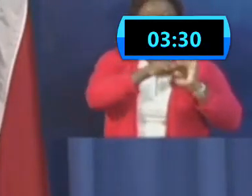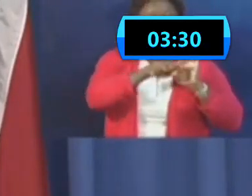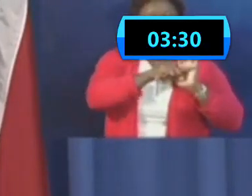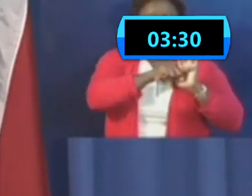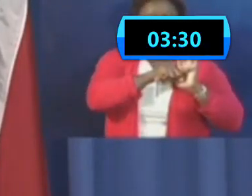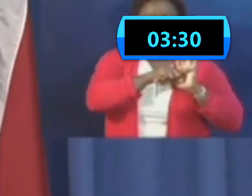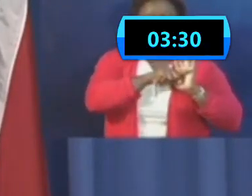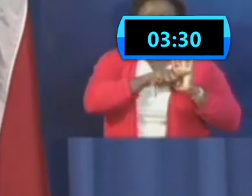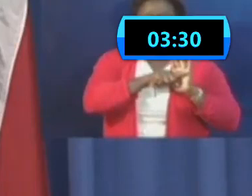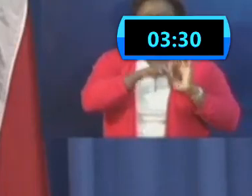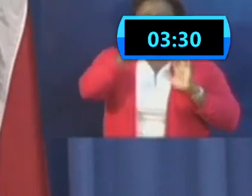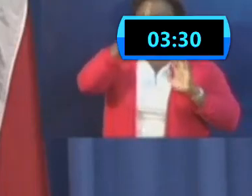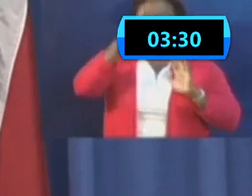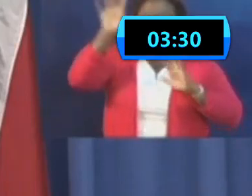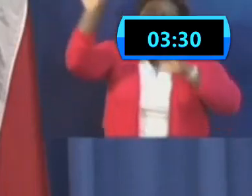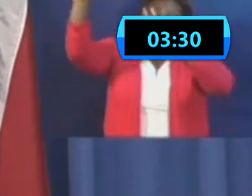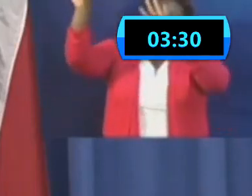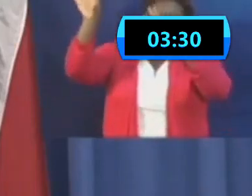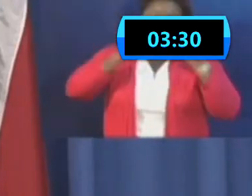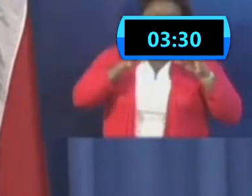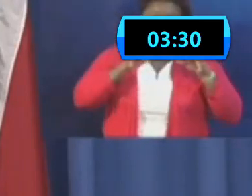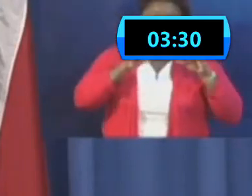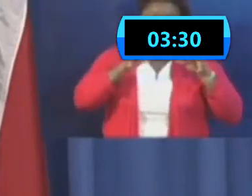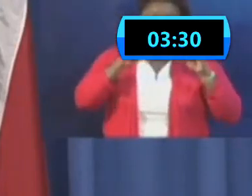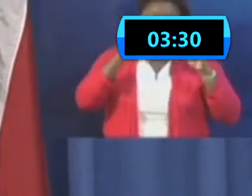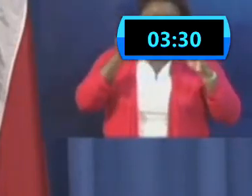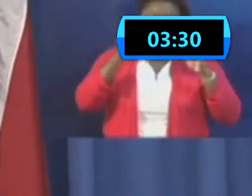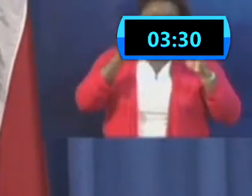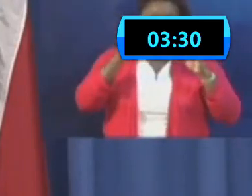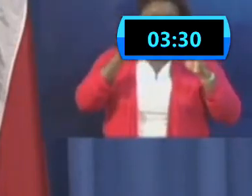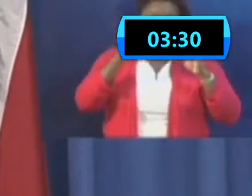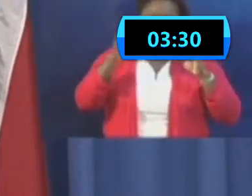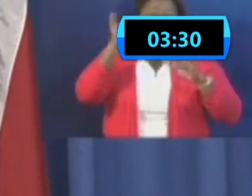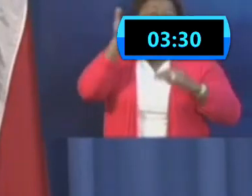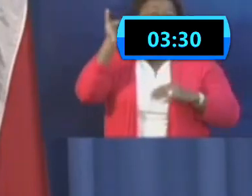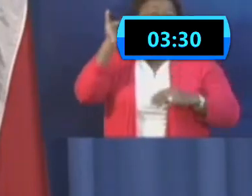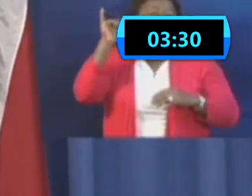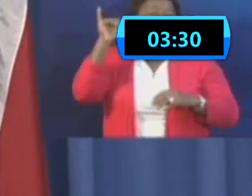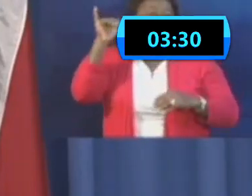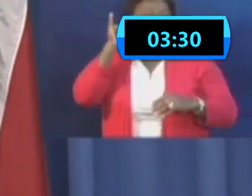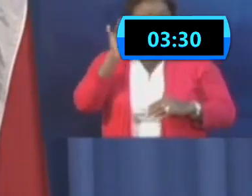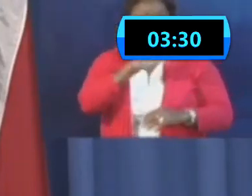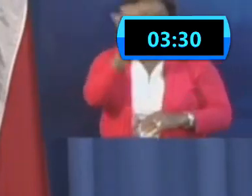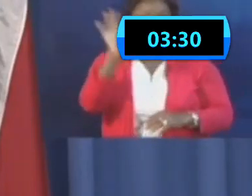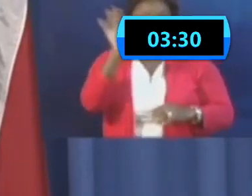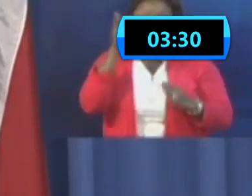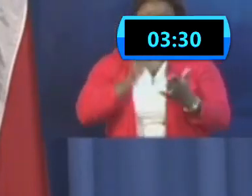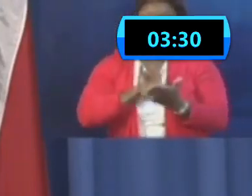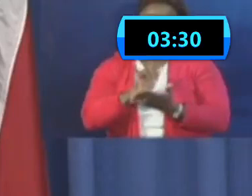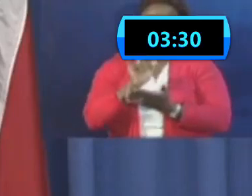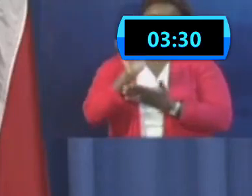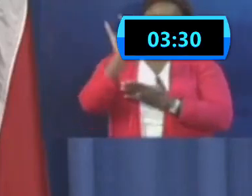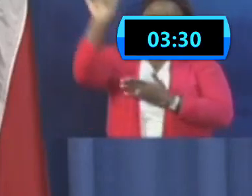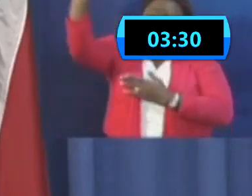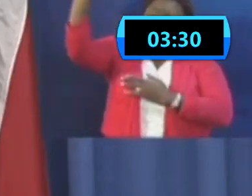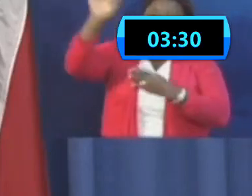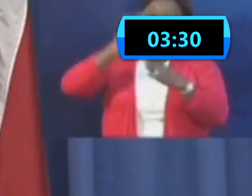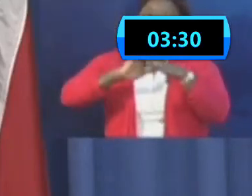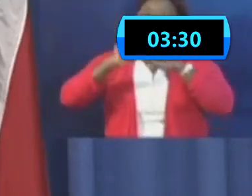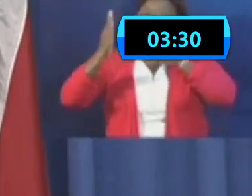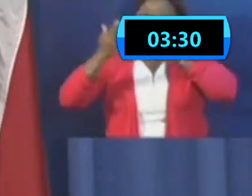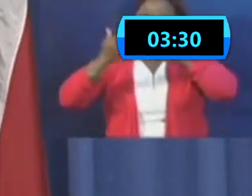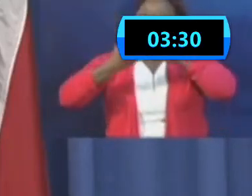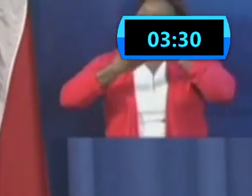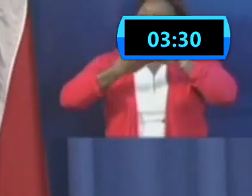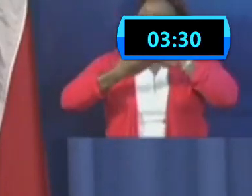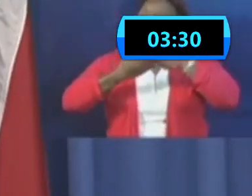two flights. So one left today. We had, no, yesterday, we had a flight on Friday to Barbados, a full plane going up to Barbados,